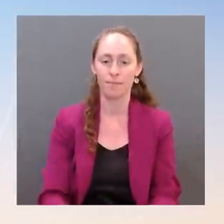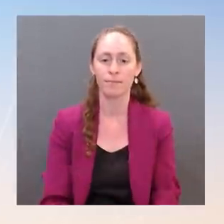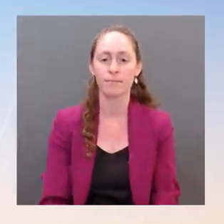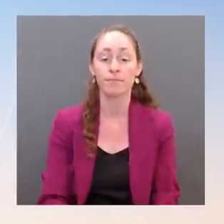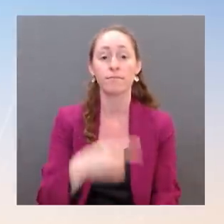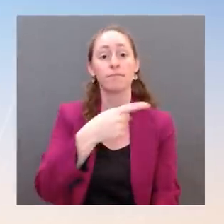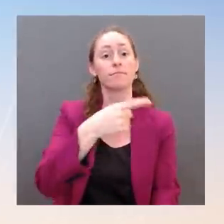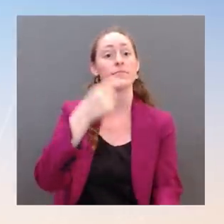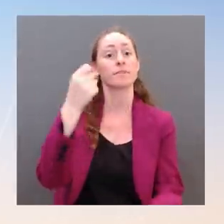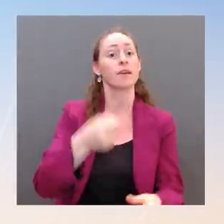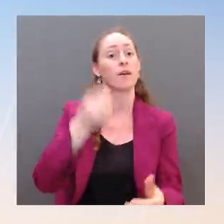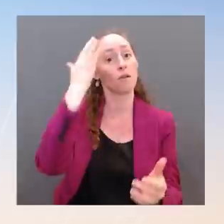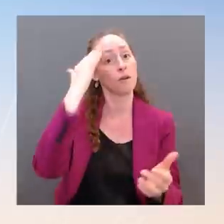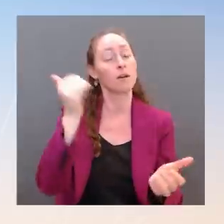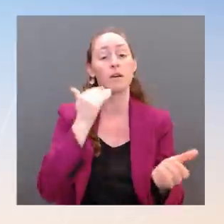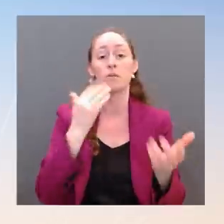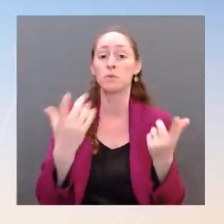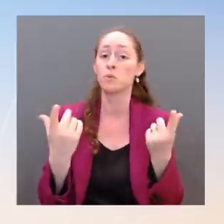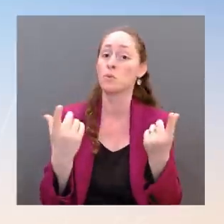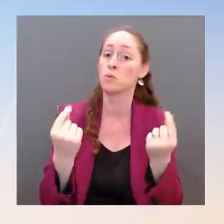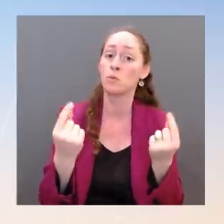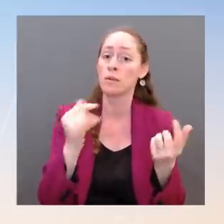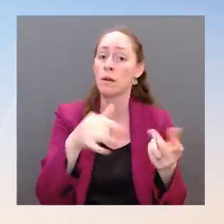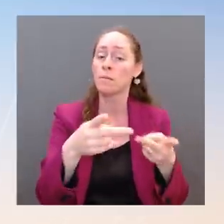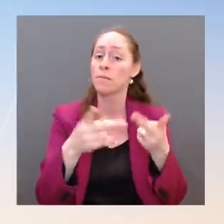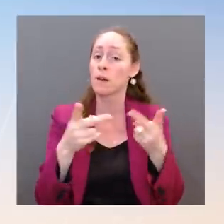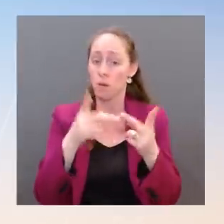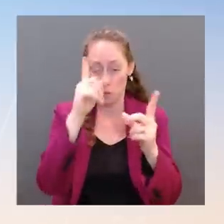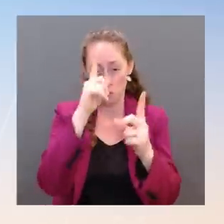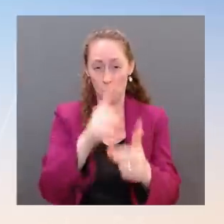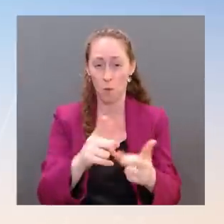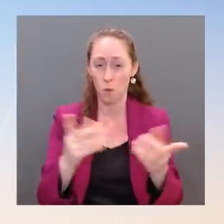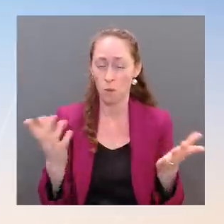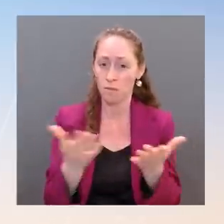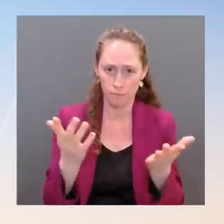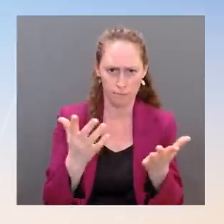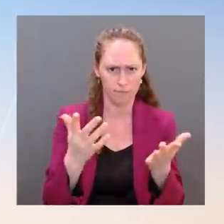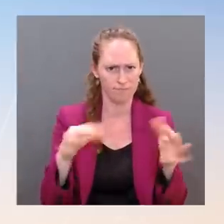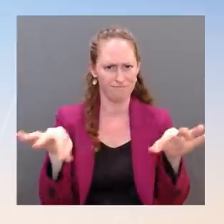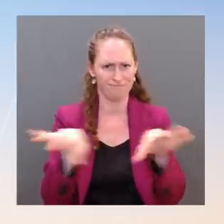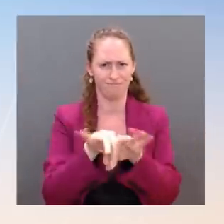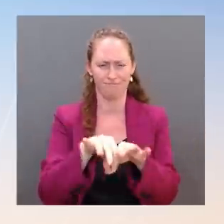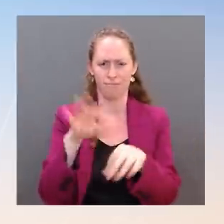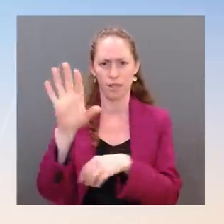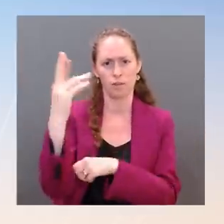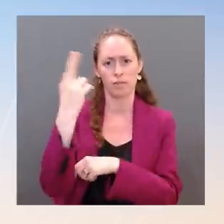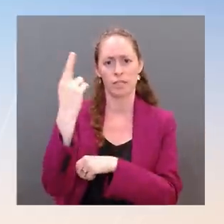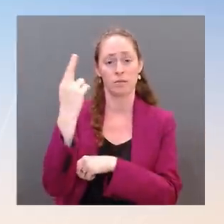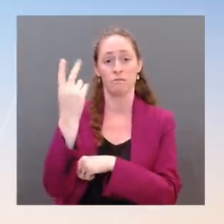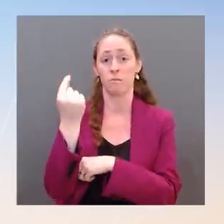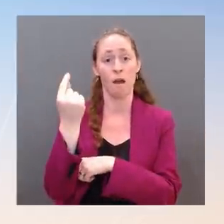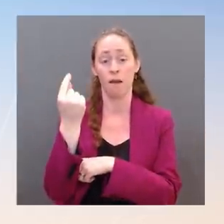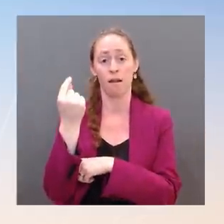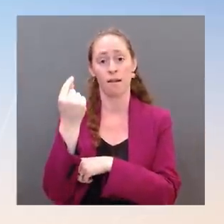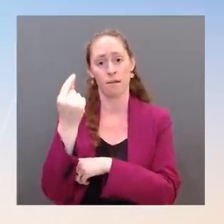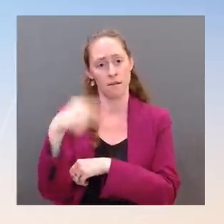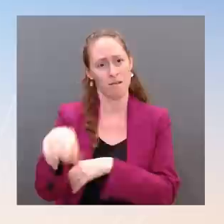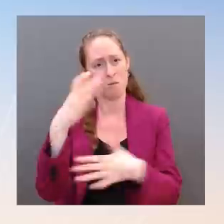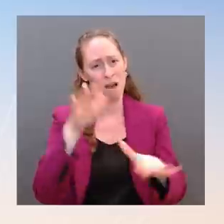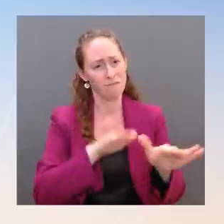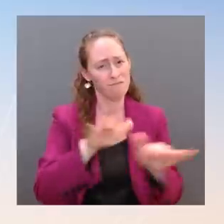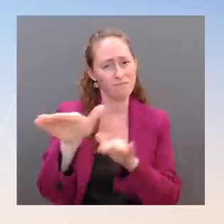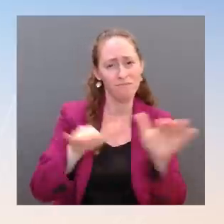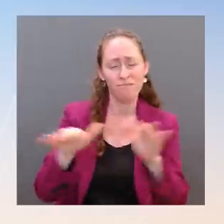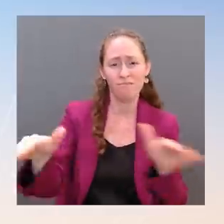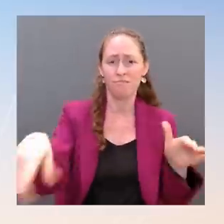President Biden has rallied the free world in defense of Ukraine and in opposition to Russian aggression. He remains focused on